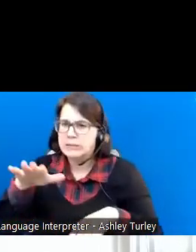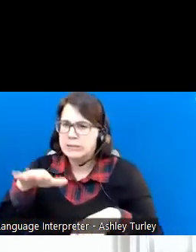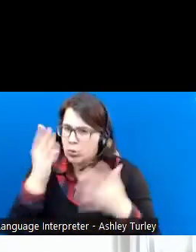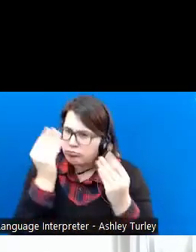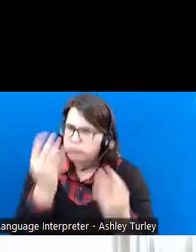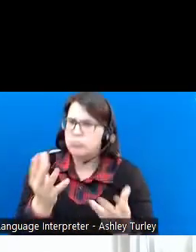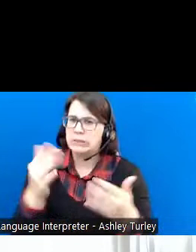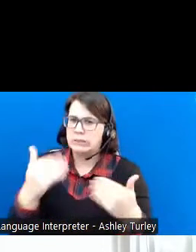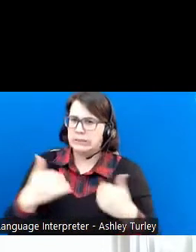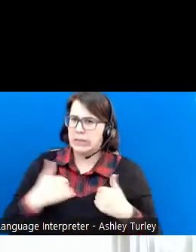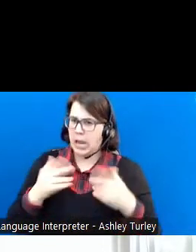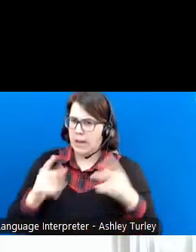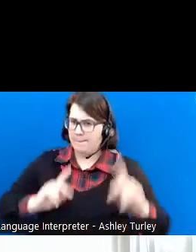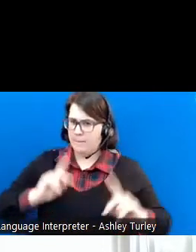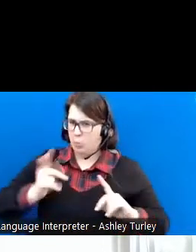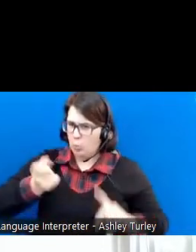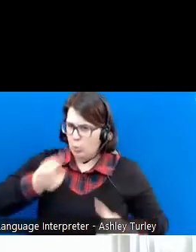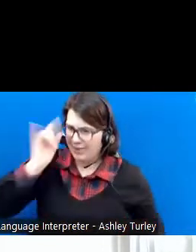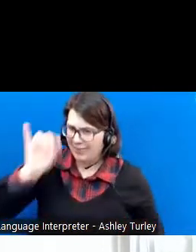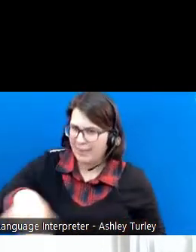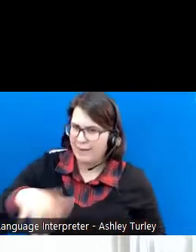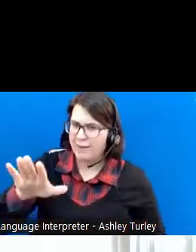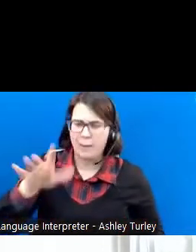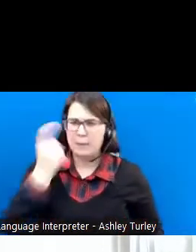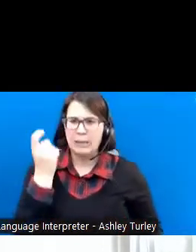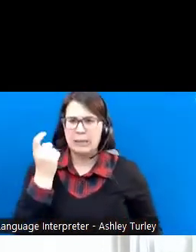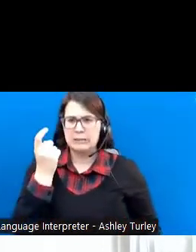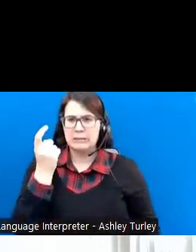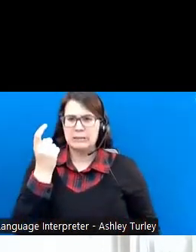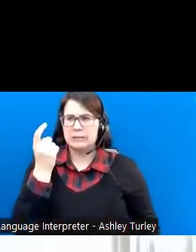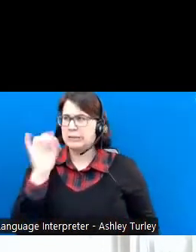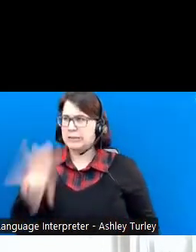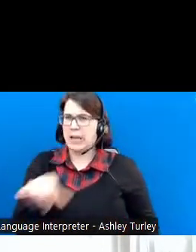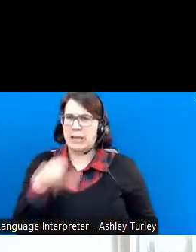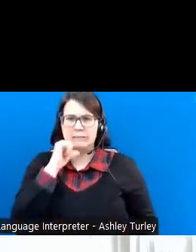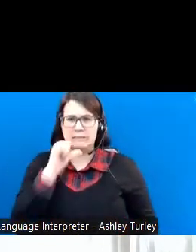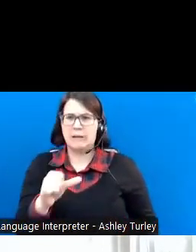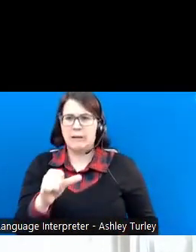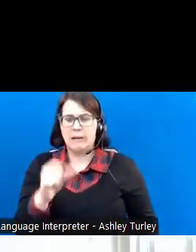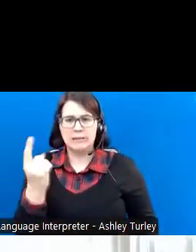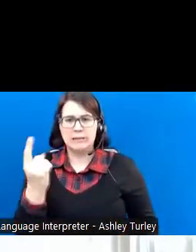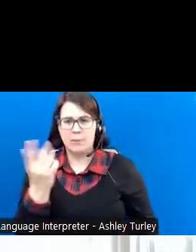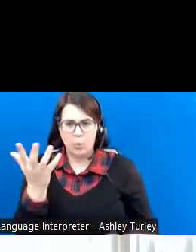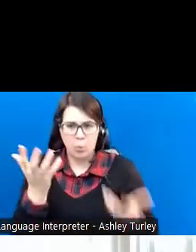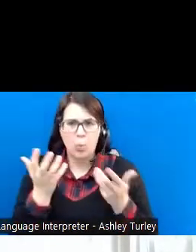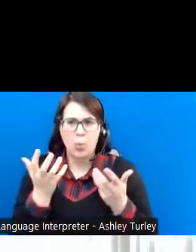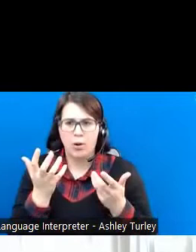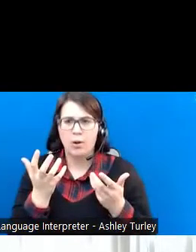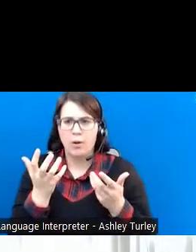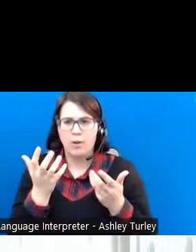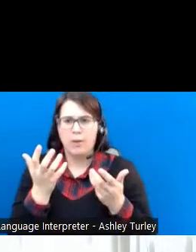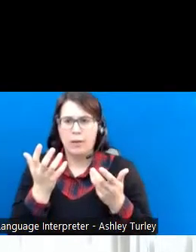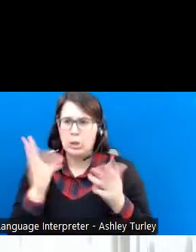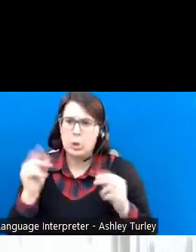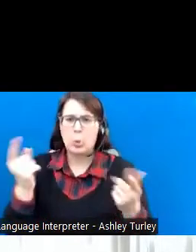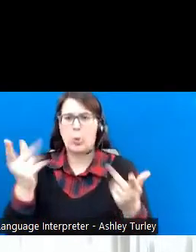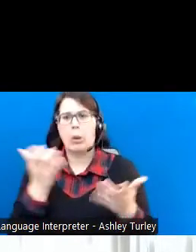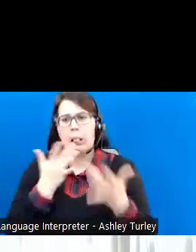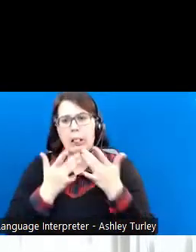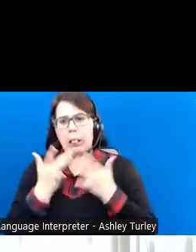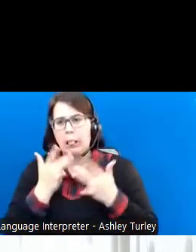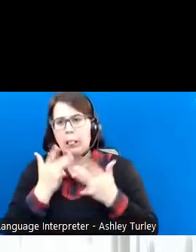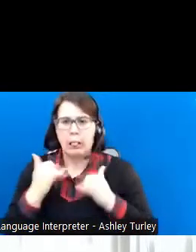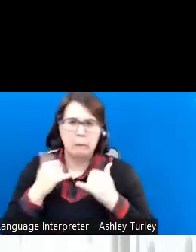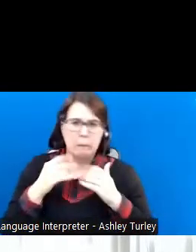folks to hear that, because that's not something that we want. Nobody wants to live